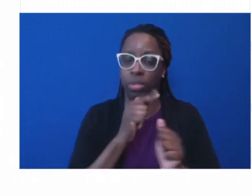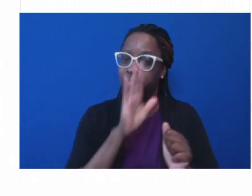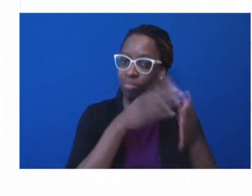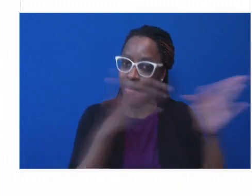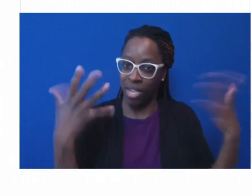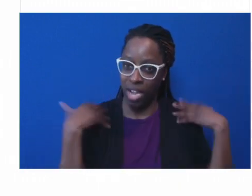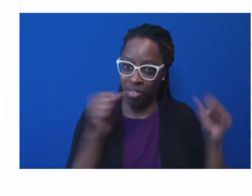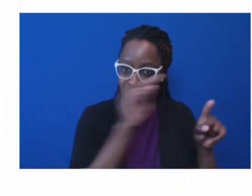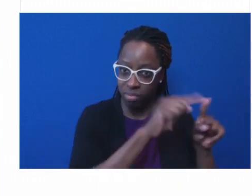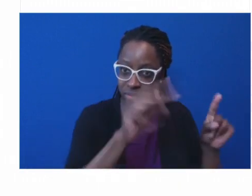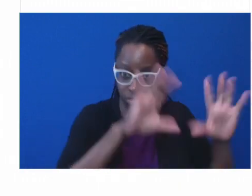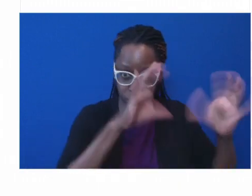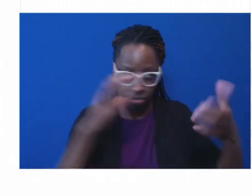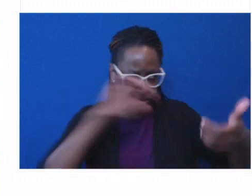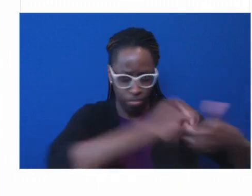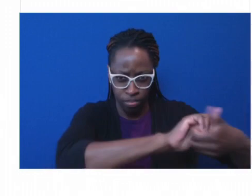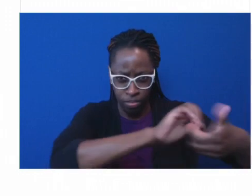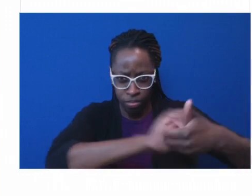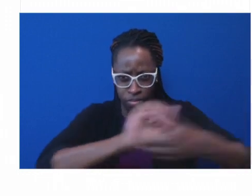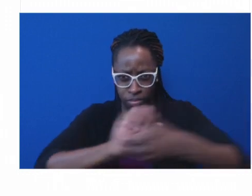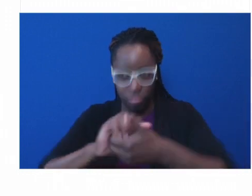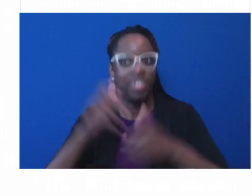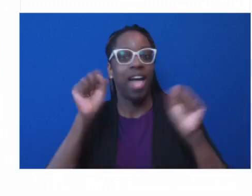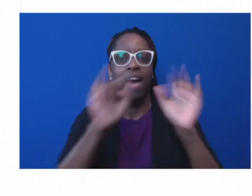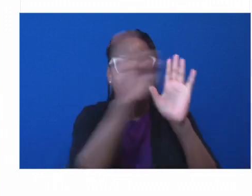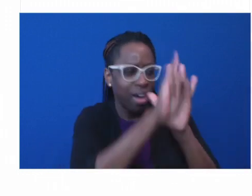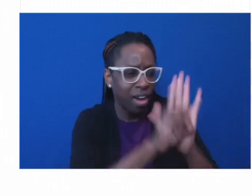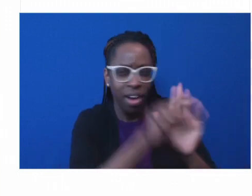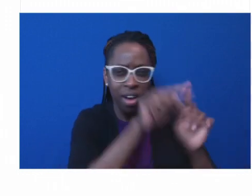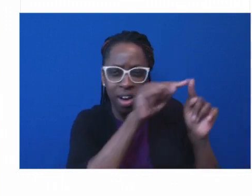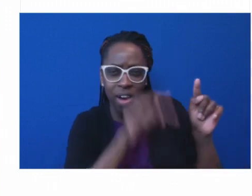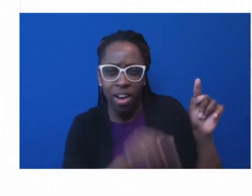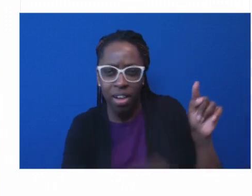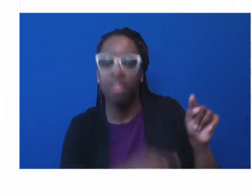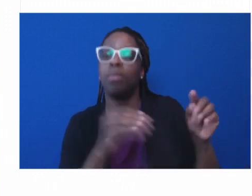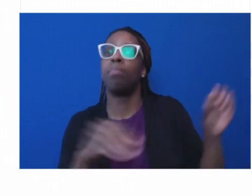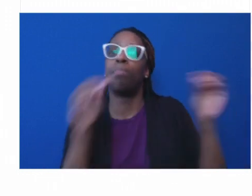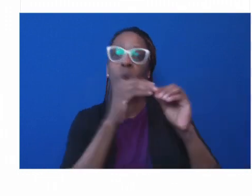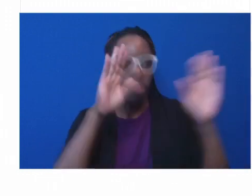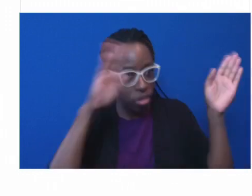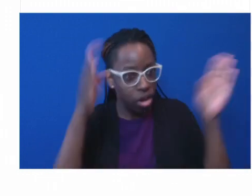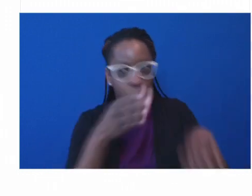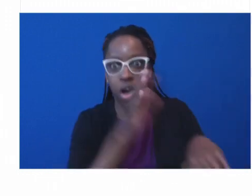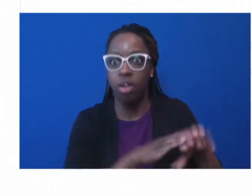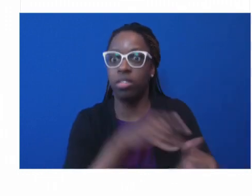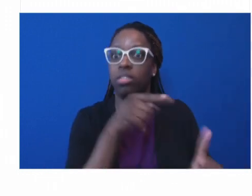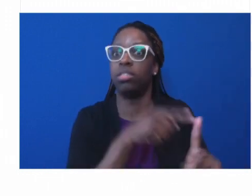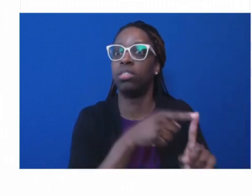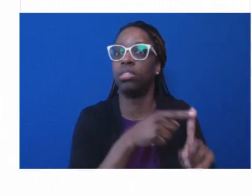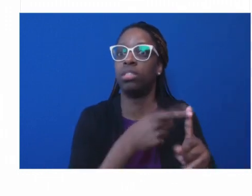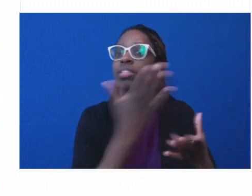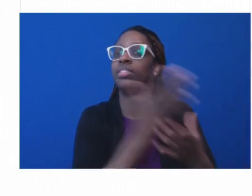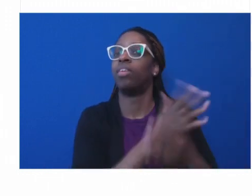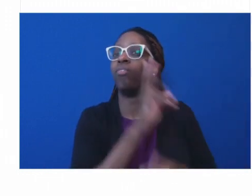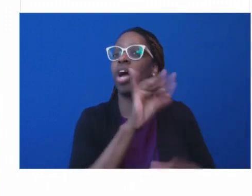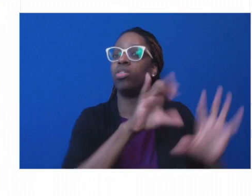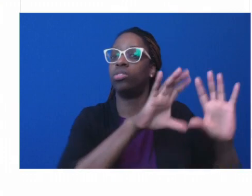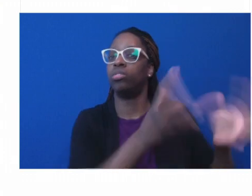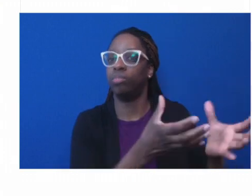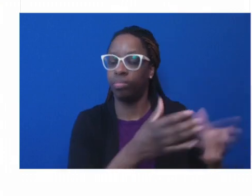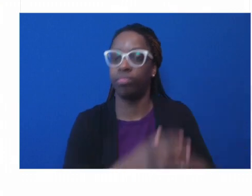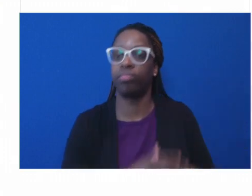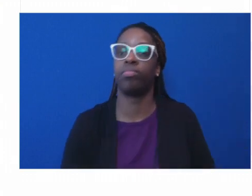more infection cases. Vaccine uptake was higher, as in the instance of the Latino task force in San Francisco,